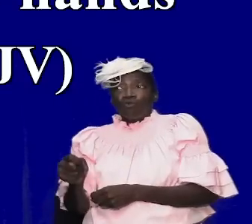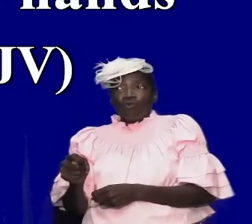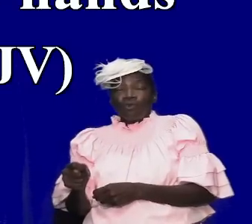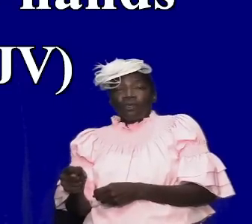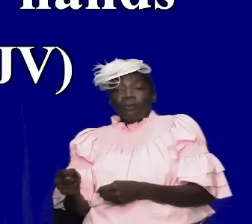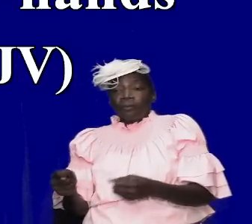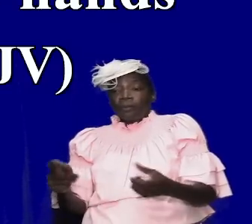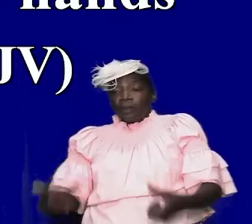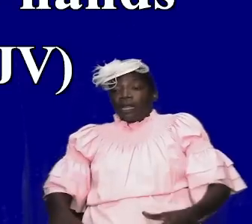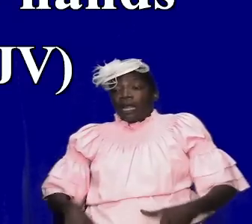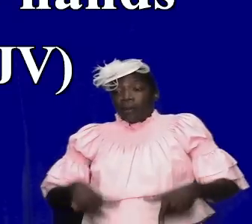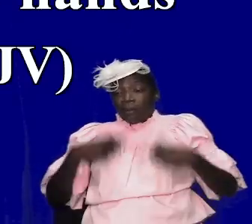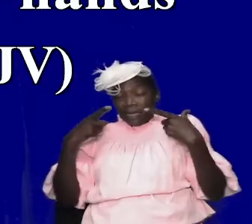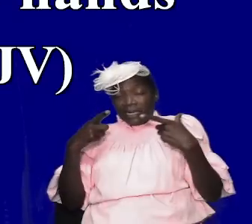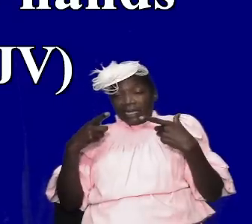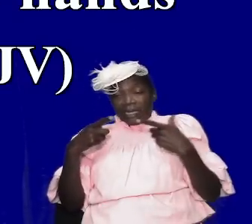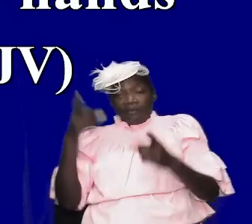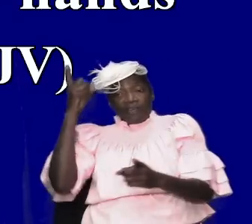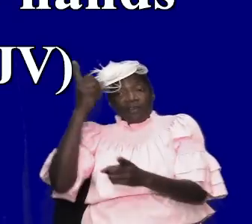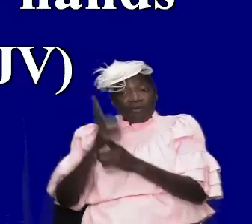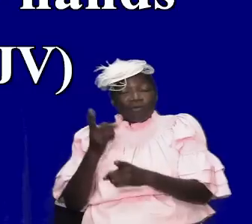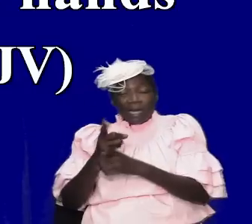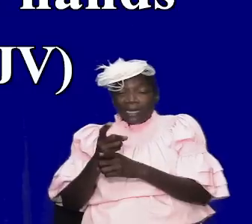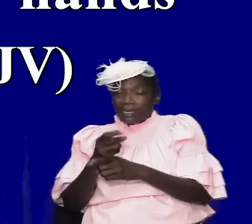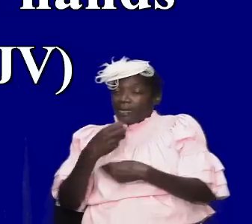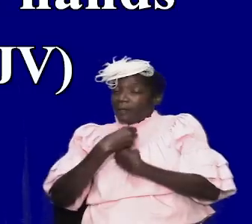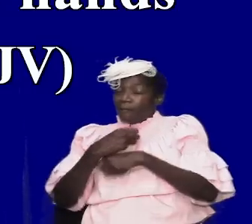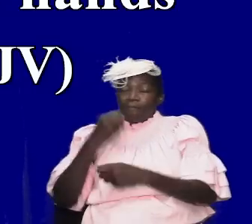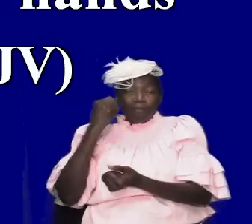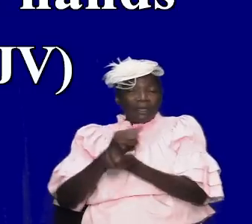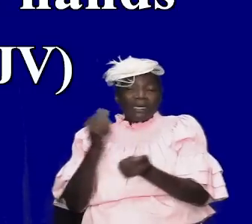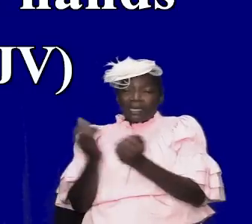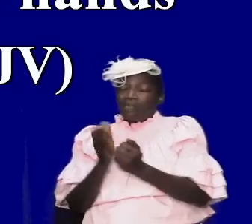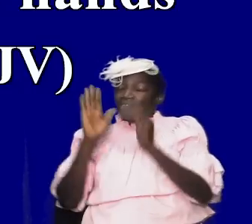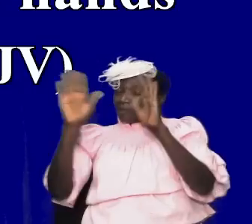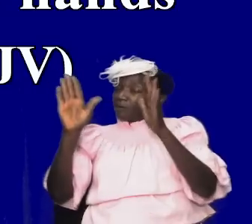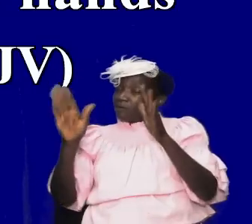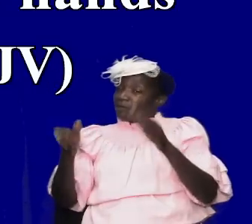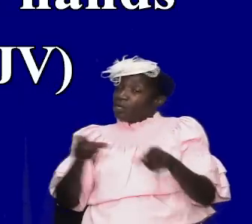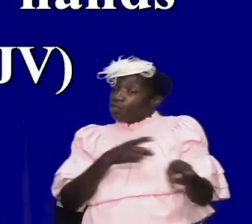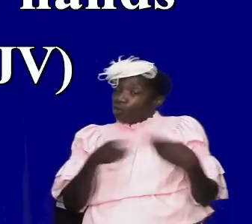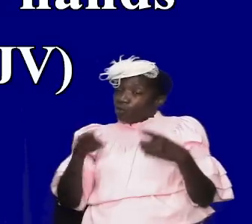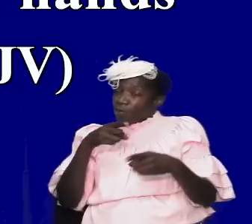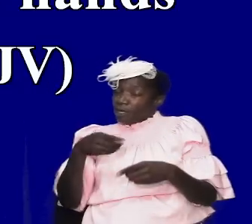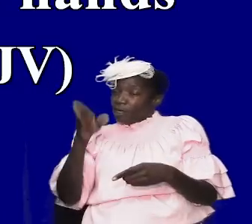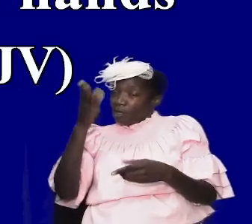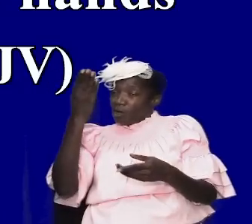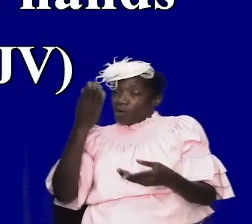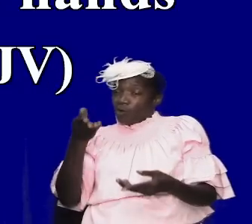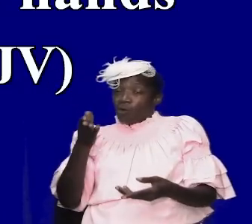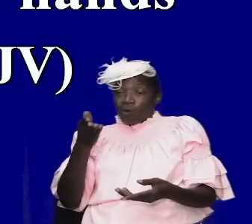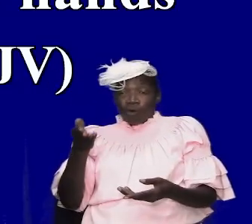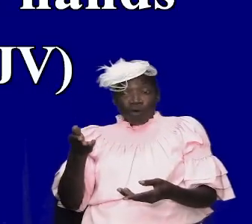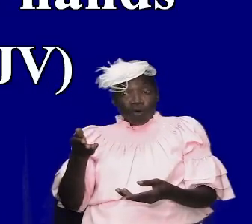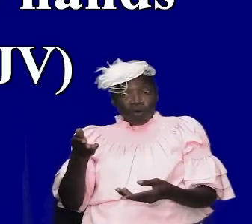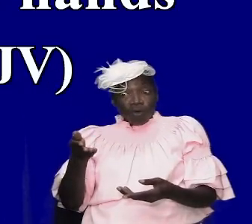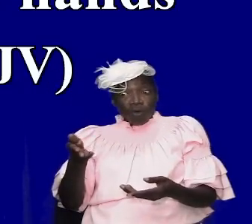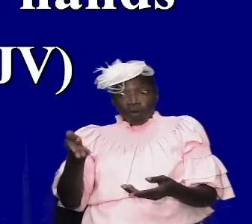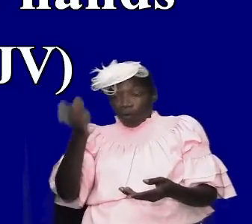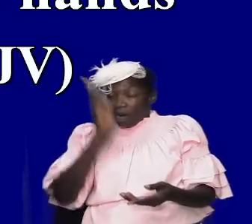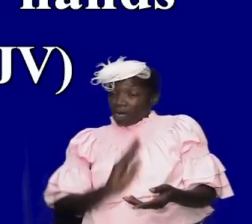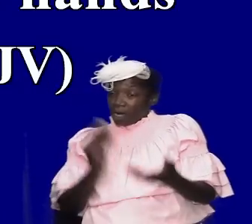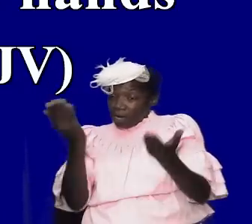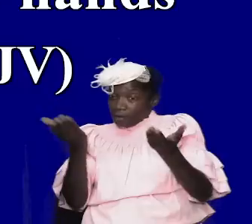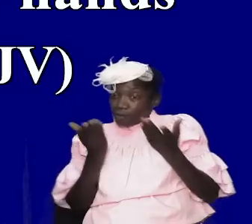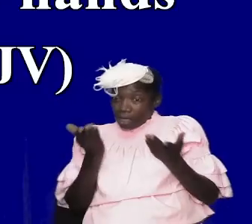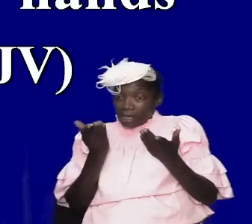that he's living right he's doing all that making all the sacrifices he's doing what god requires him to do so keep in line